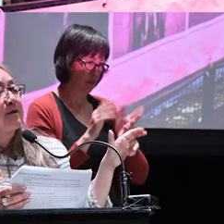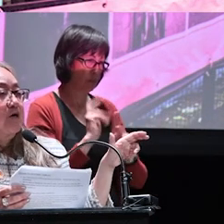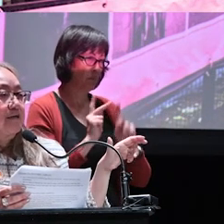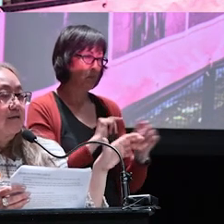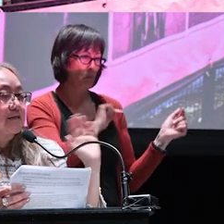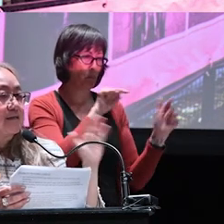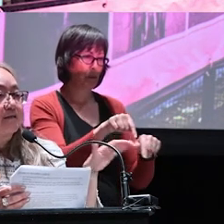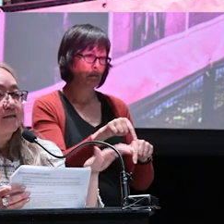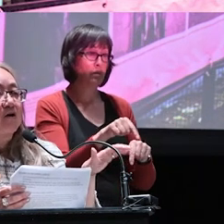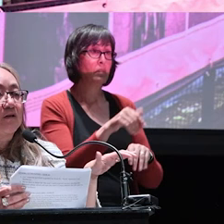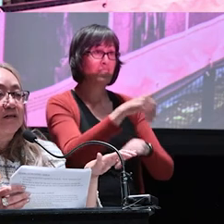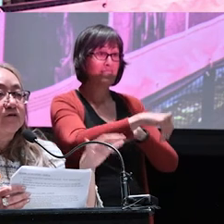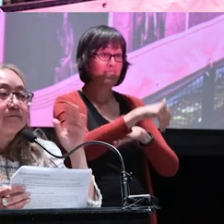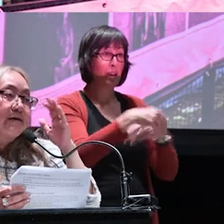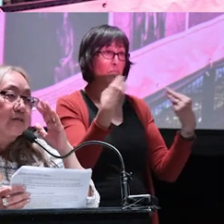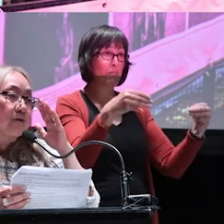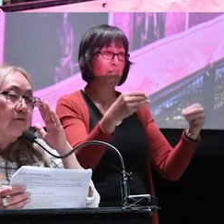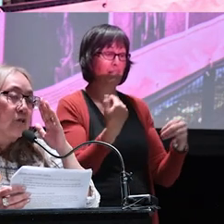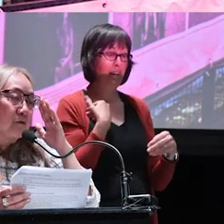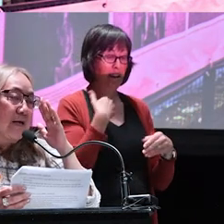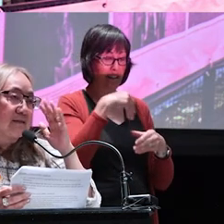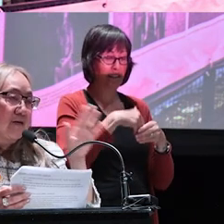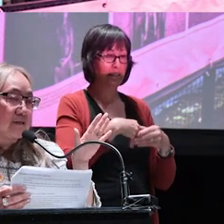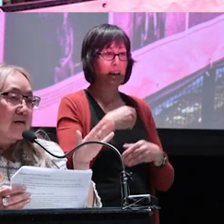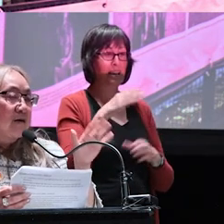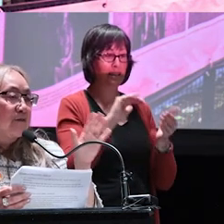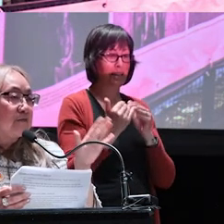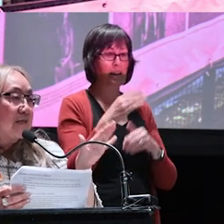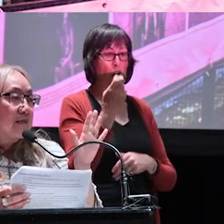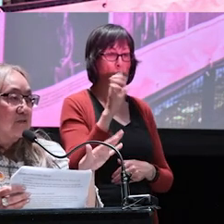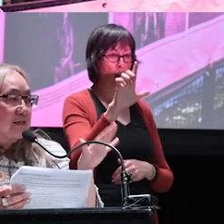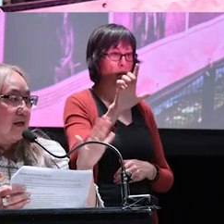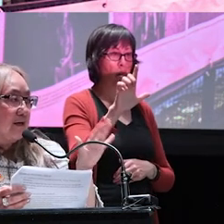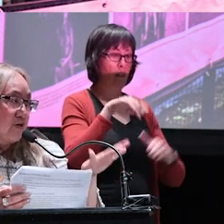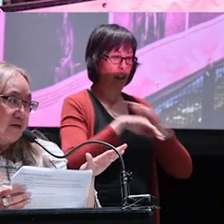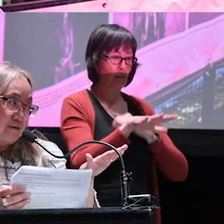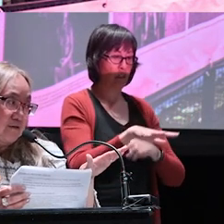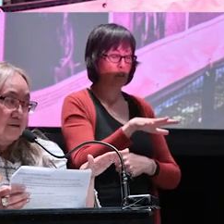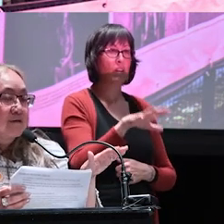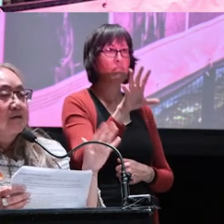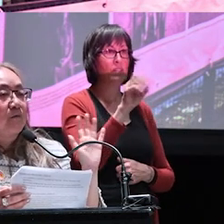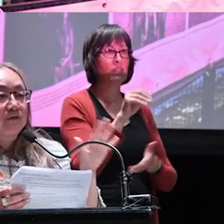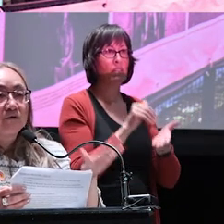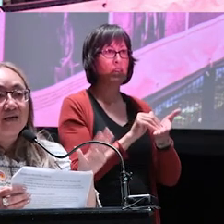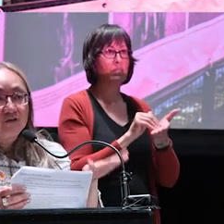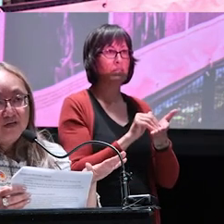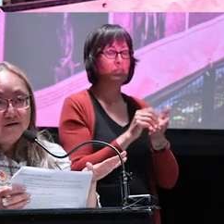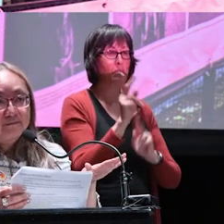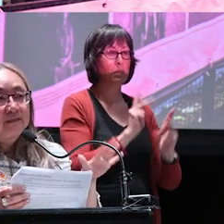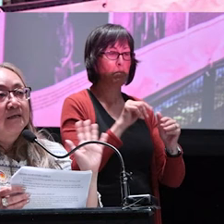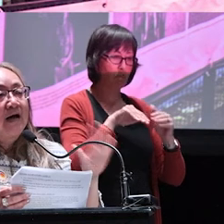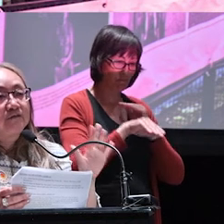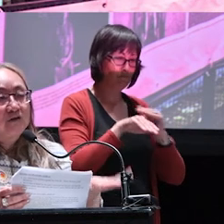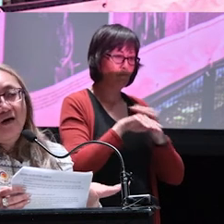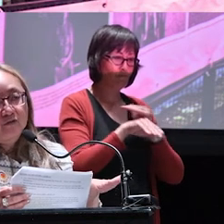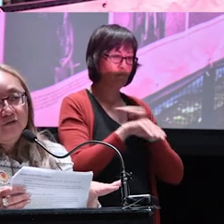we had a night market inside the City Hall atrium as one of the Chinook Blast events, 15,000 Calgarians went through the atrium